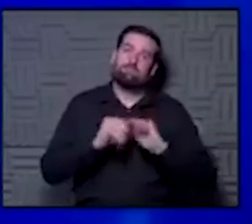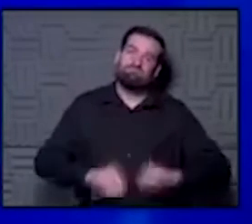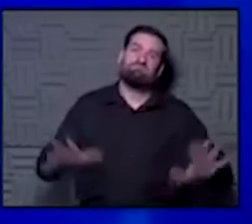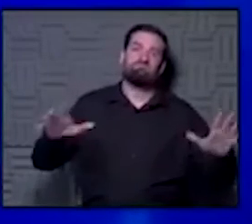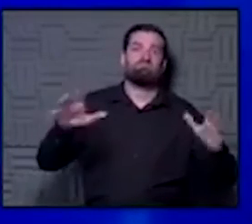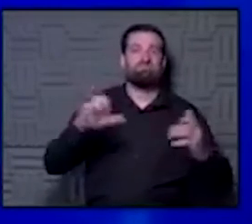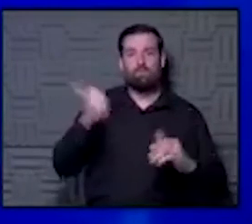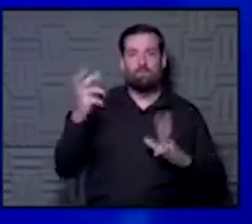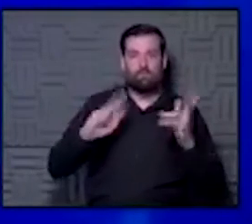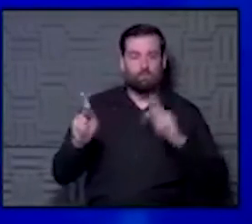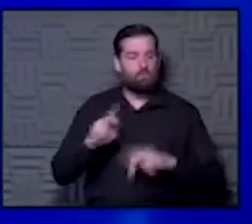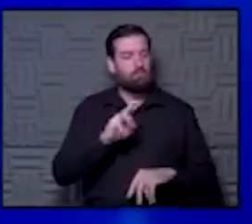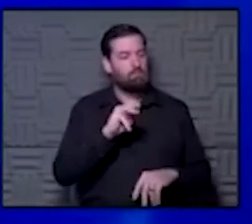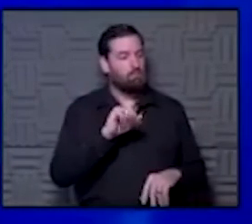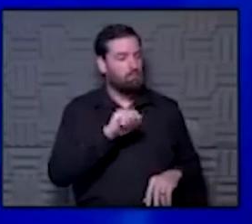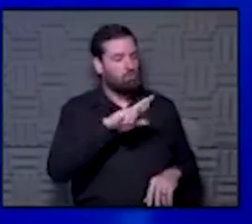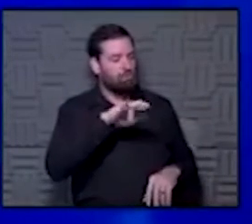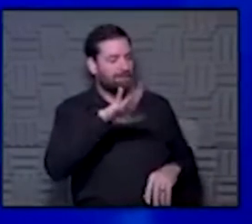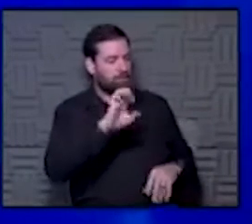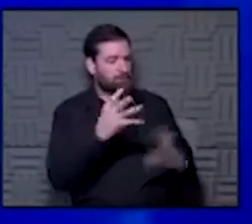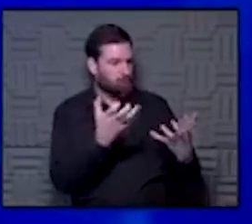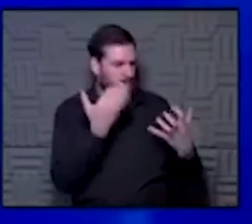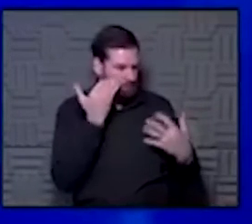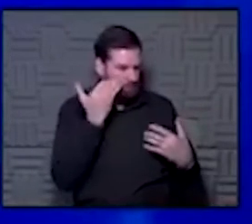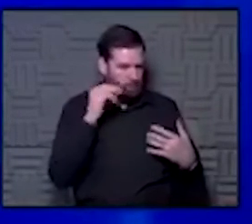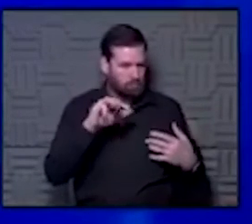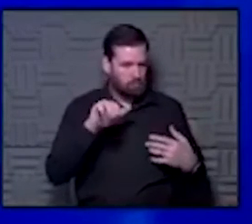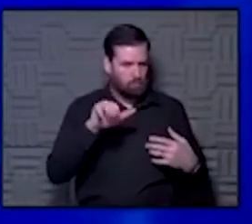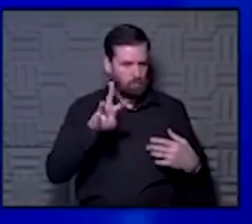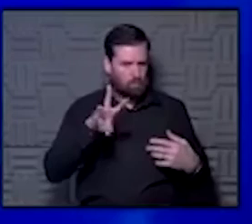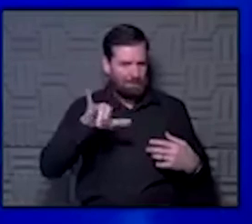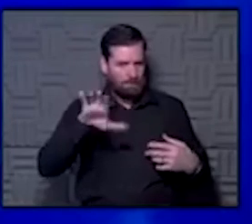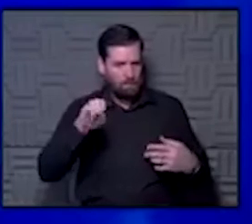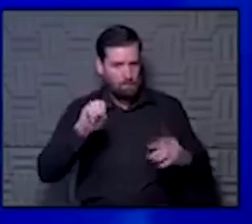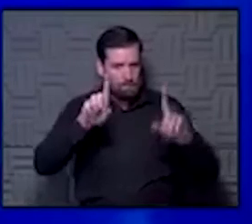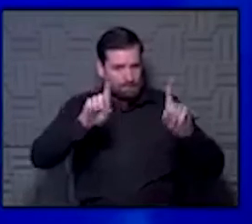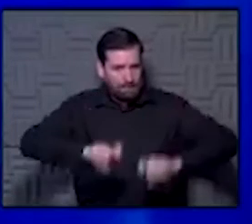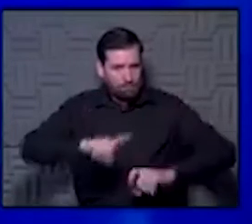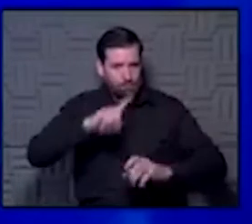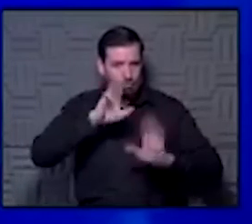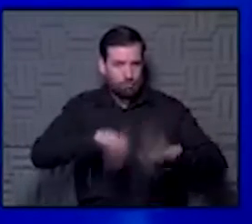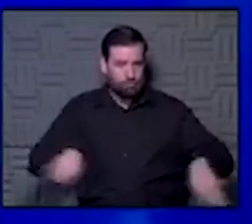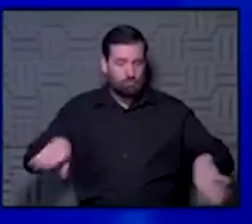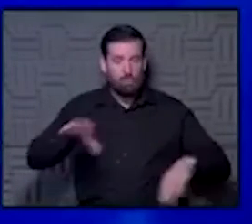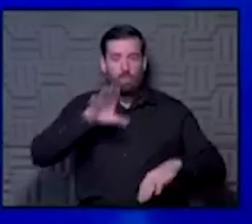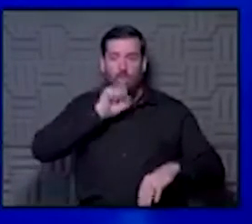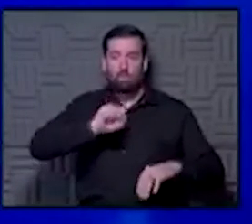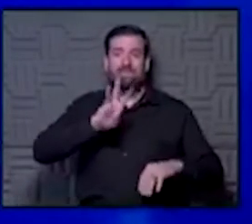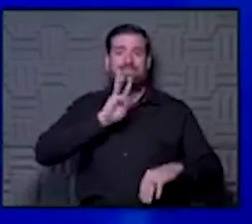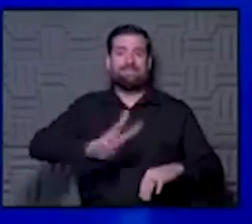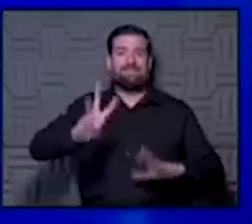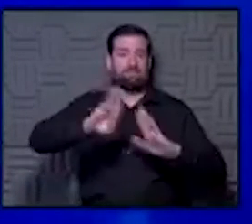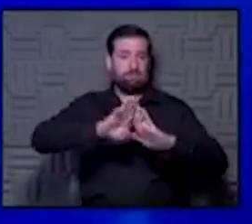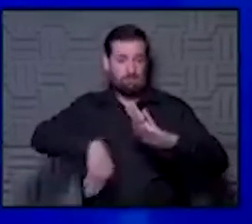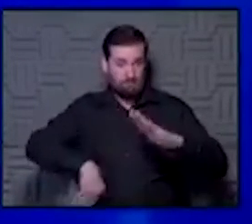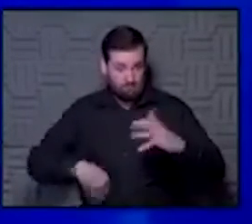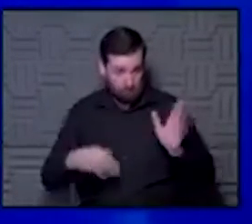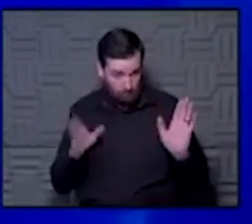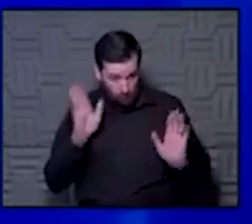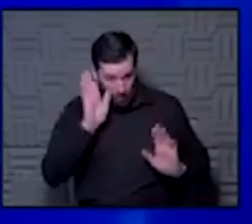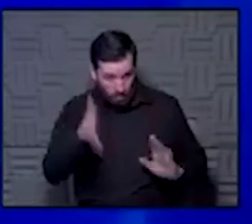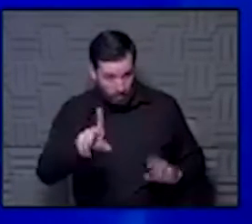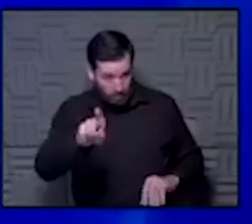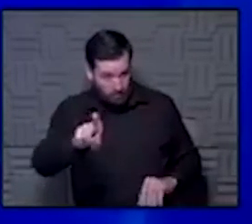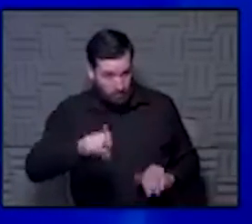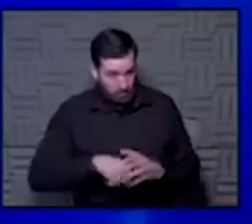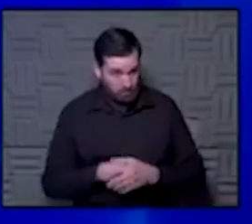Maryse wants to know, does Wyandotte County test children for COVID that are under age six? Okay. There we go. Does